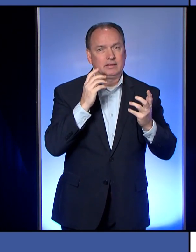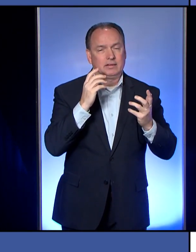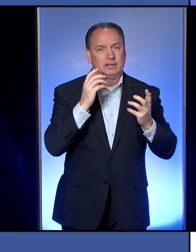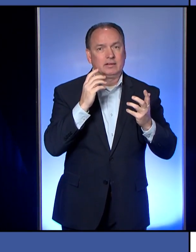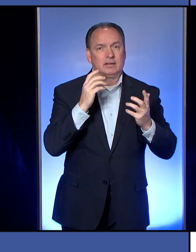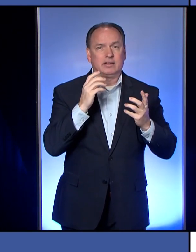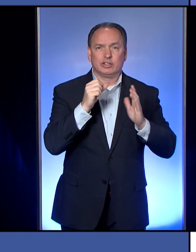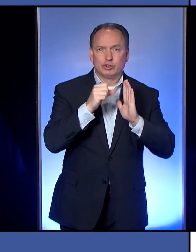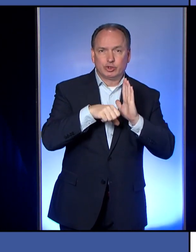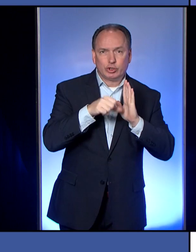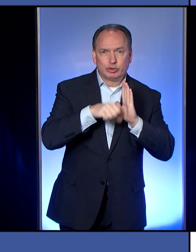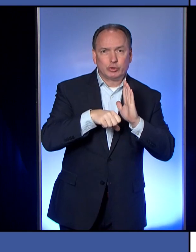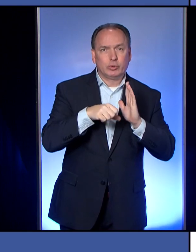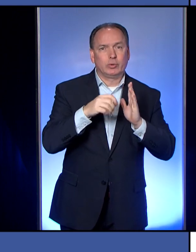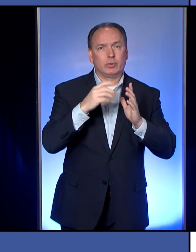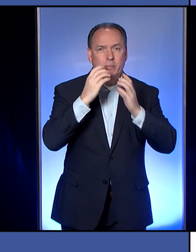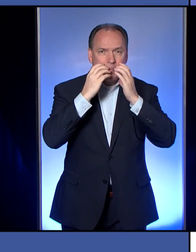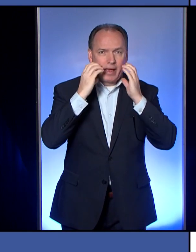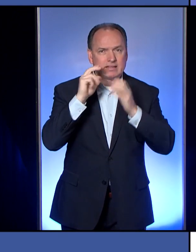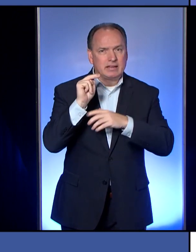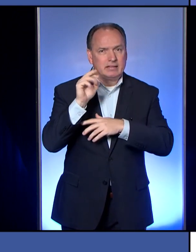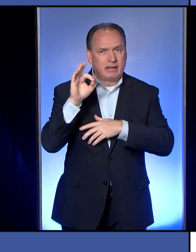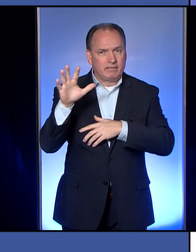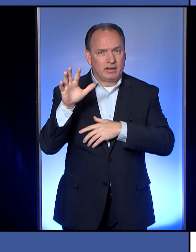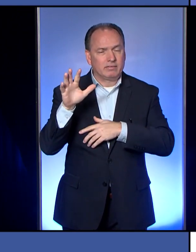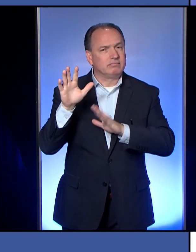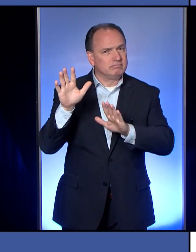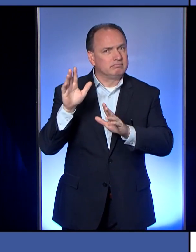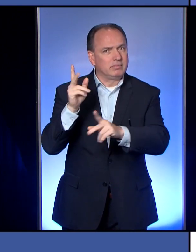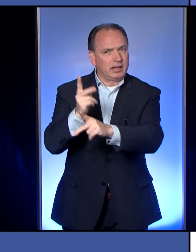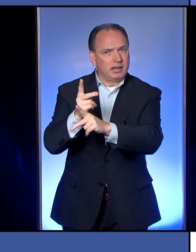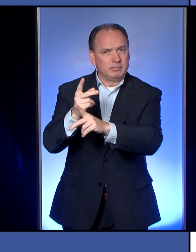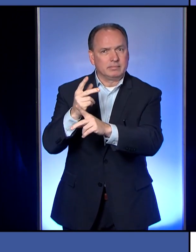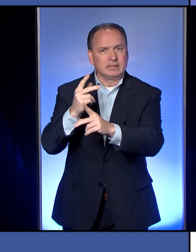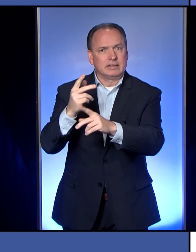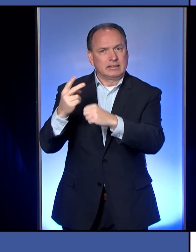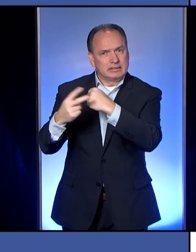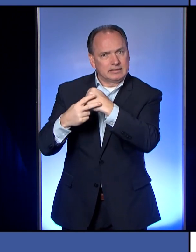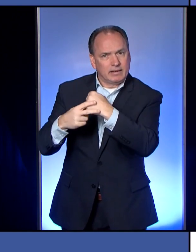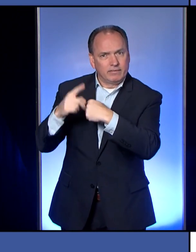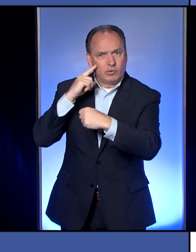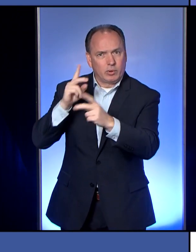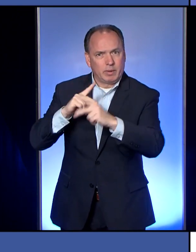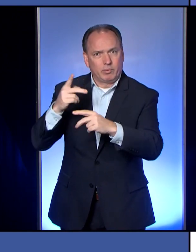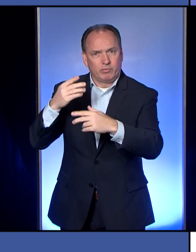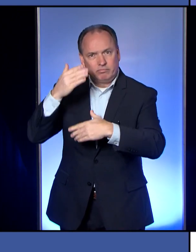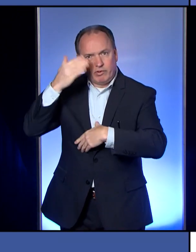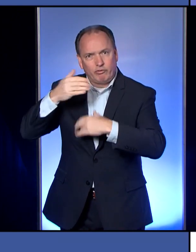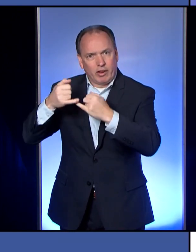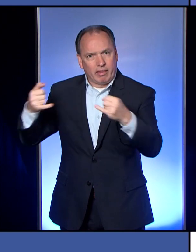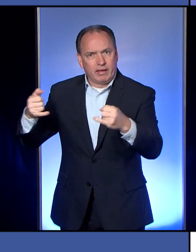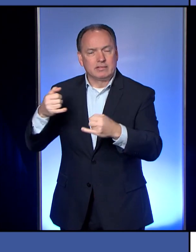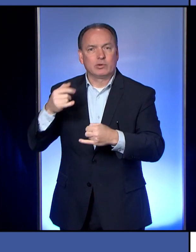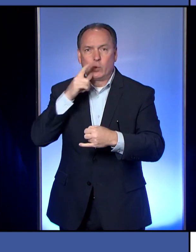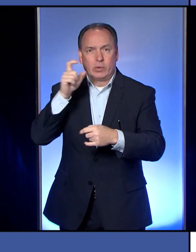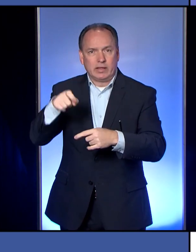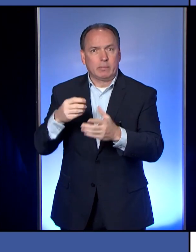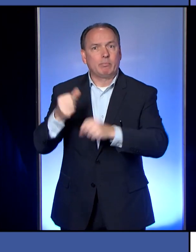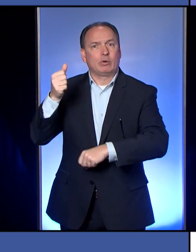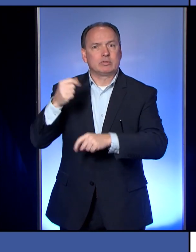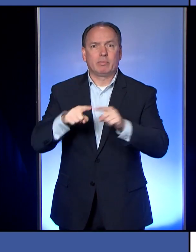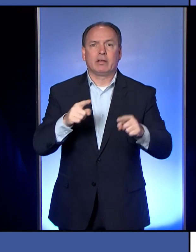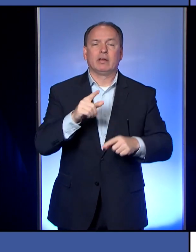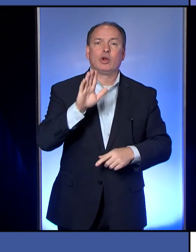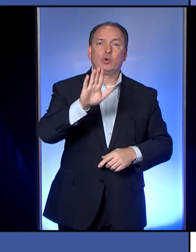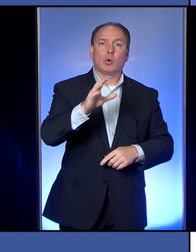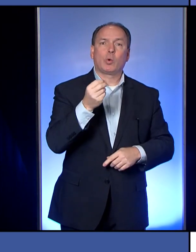surgical masses and of course the N95s for the people who are on the front lines and really need those masks most. But a handmade